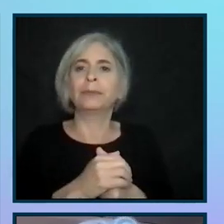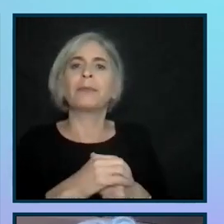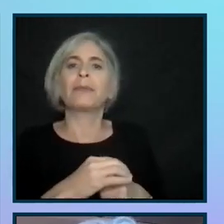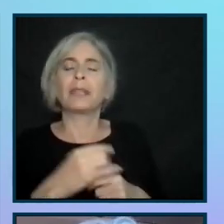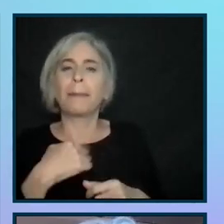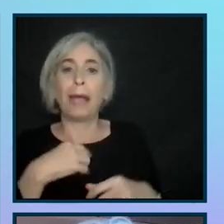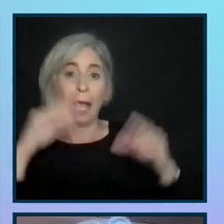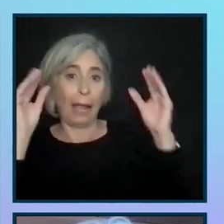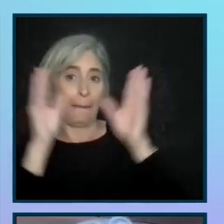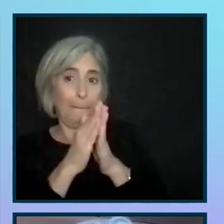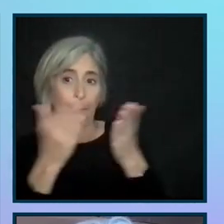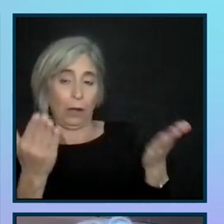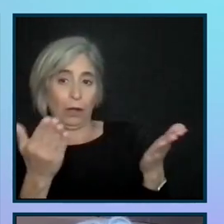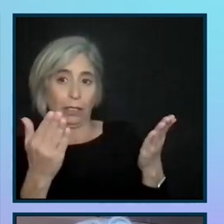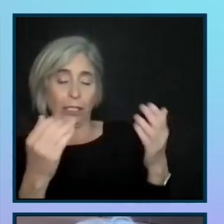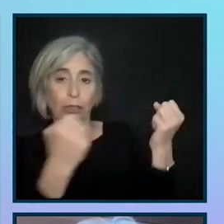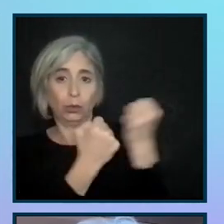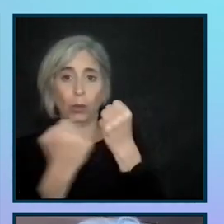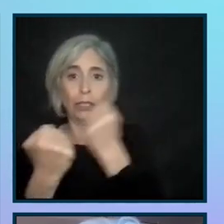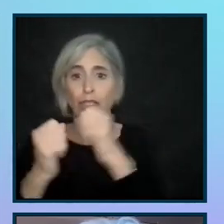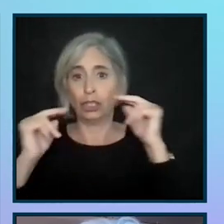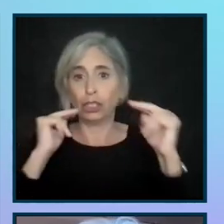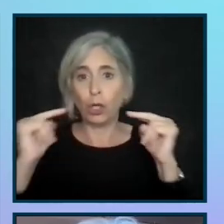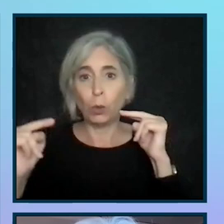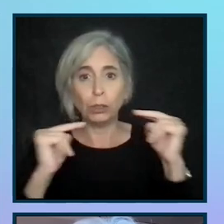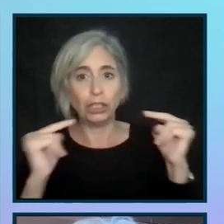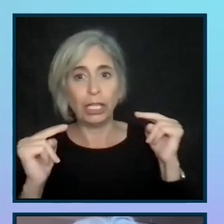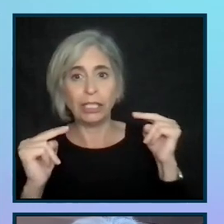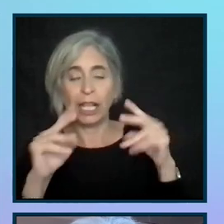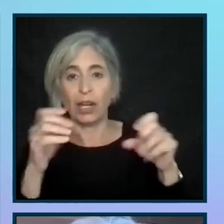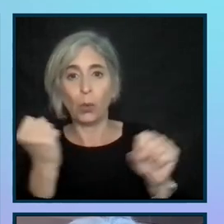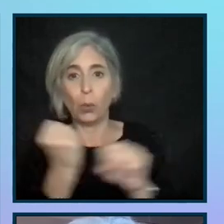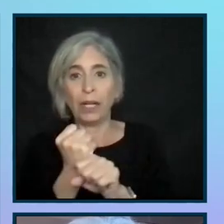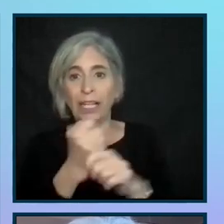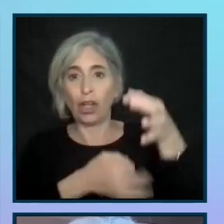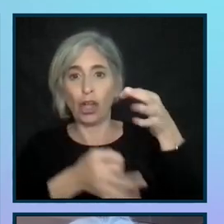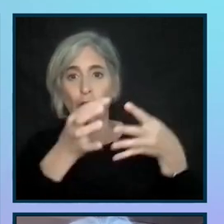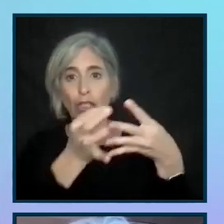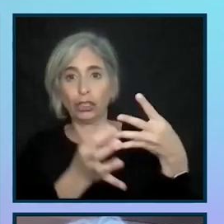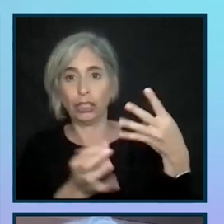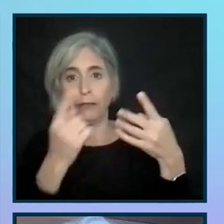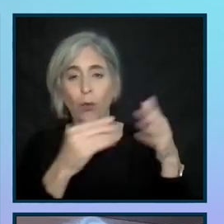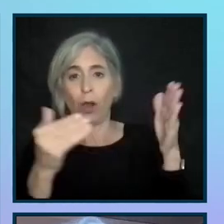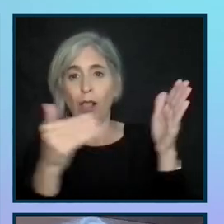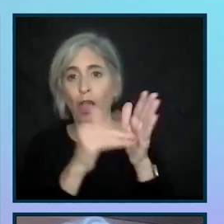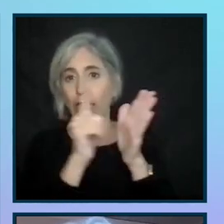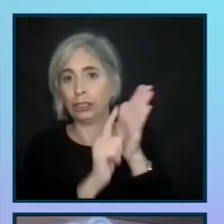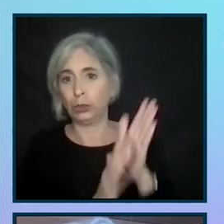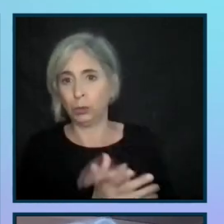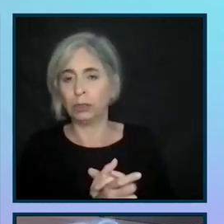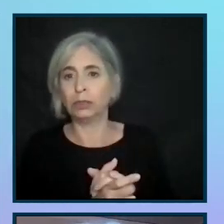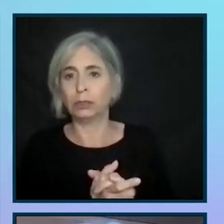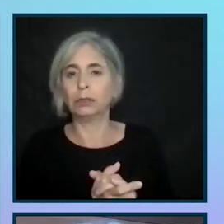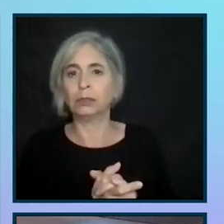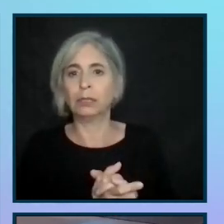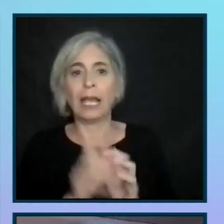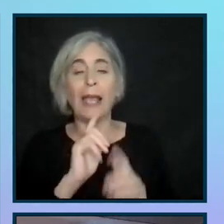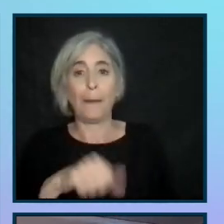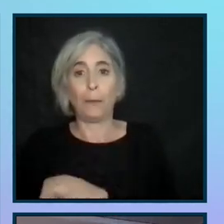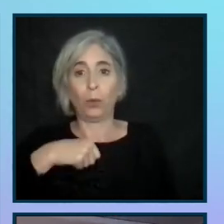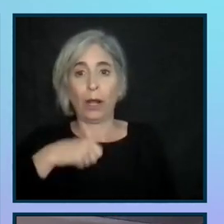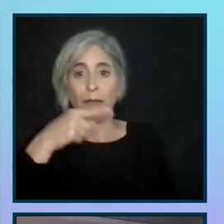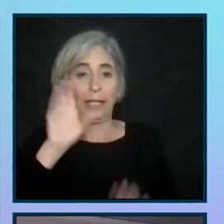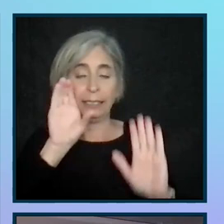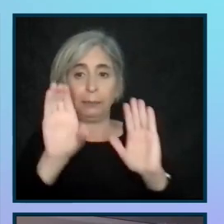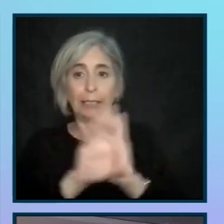book. It's called Structured Negotiation, A Winning Alternative to Lawsuits. You can learn more. One of the things I'm most proud of that you can see in this